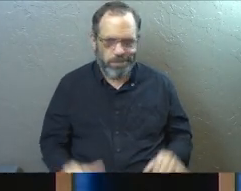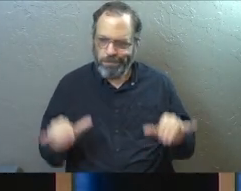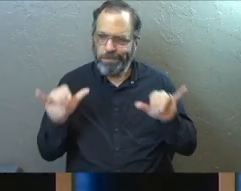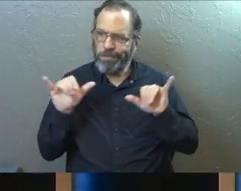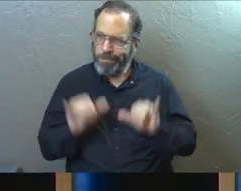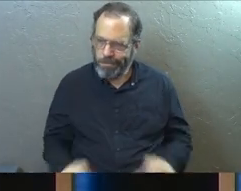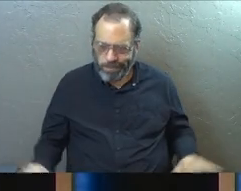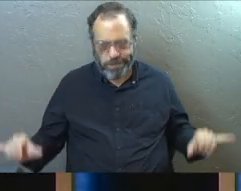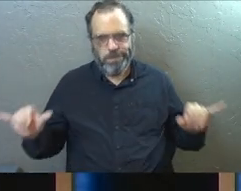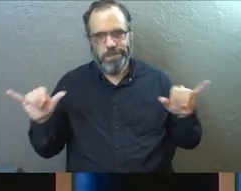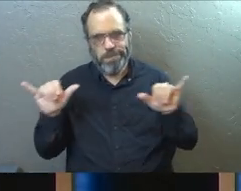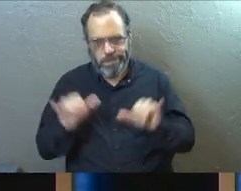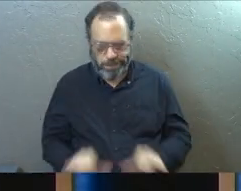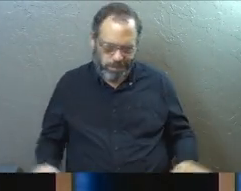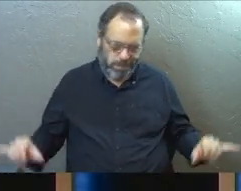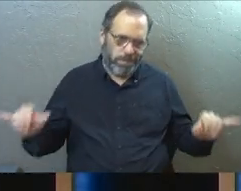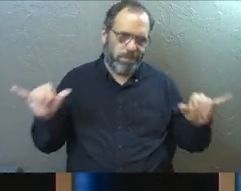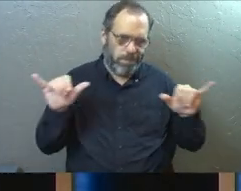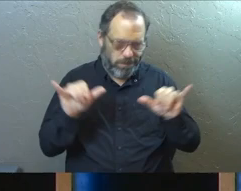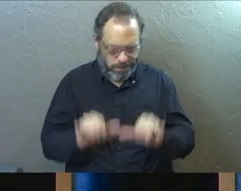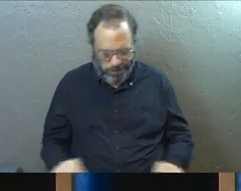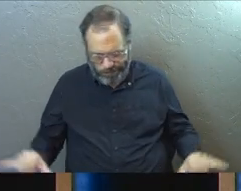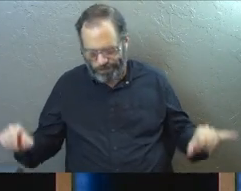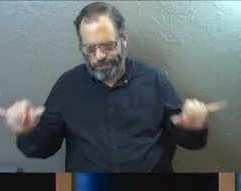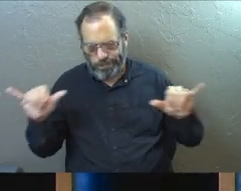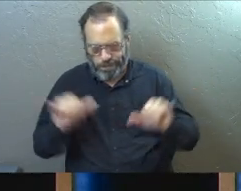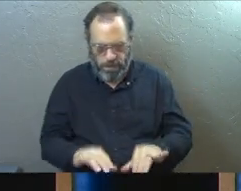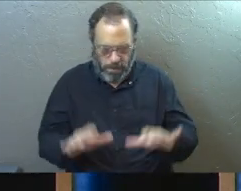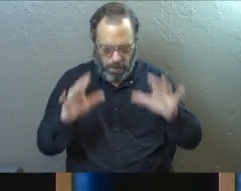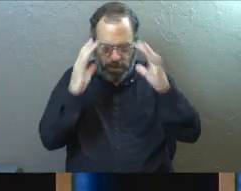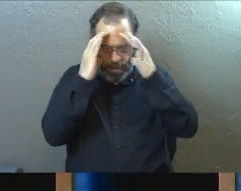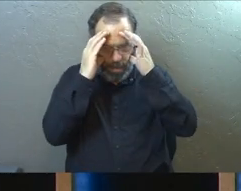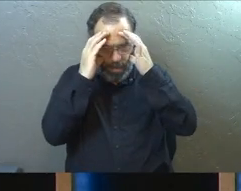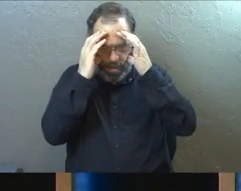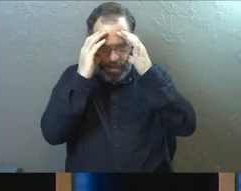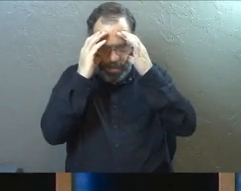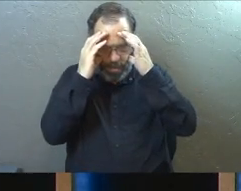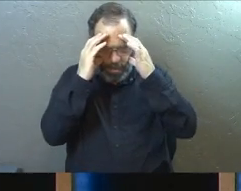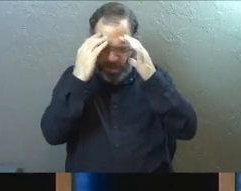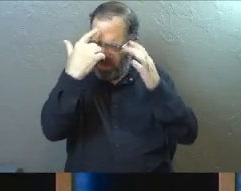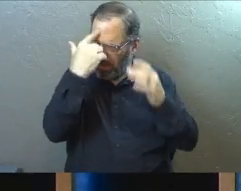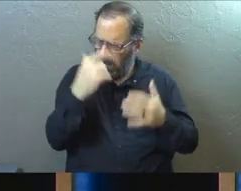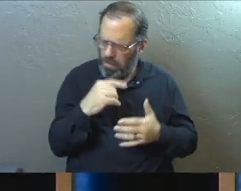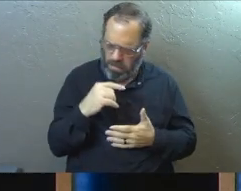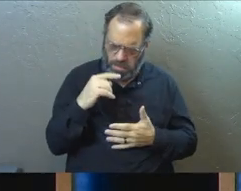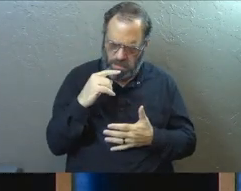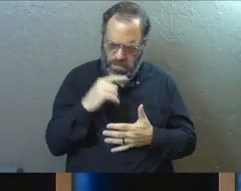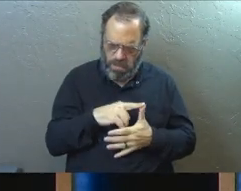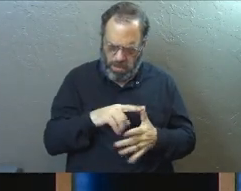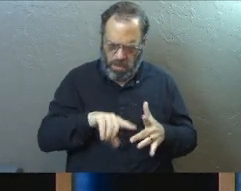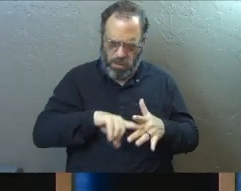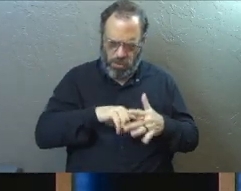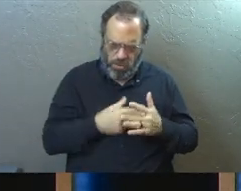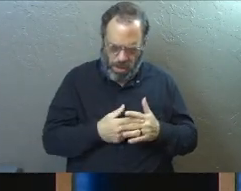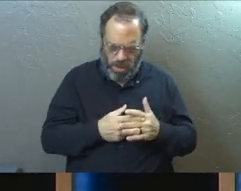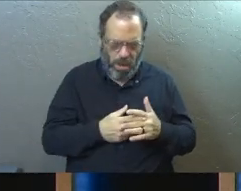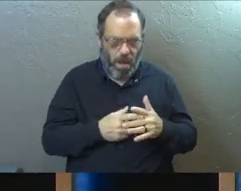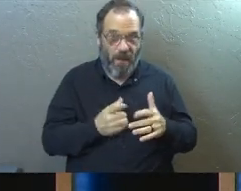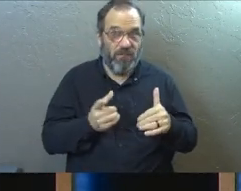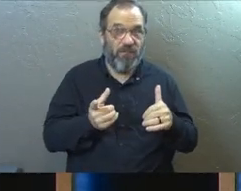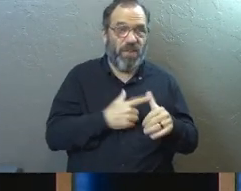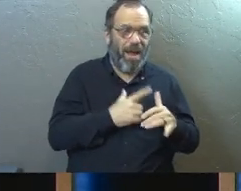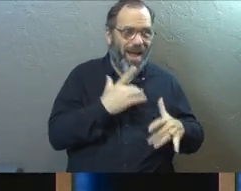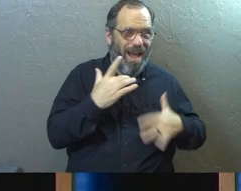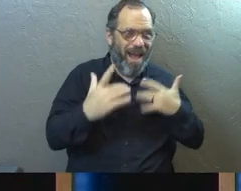same thing over and over and over and over. There are so many things, if you were to think about your life, that when you started doing them, they were